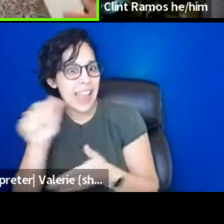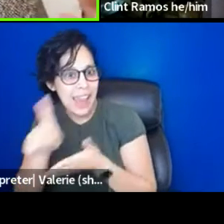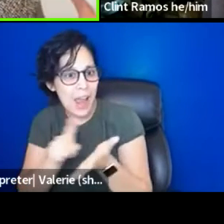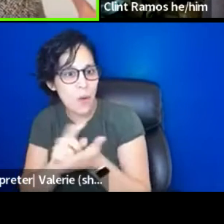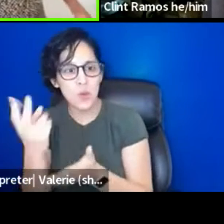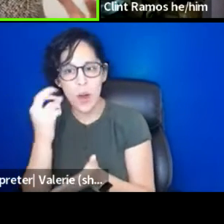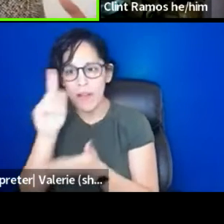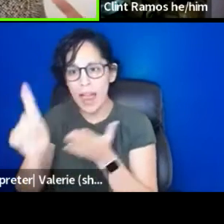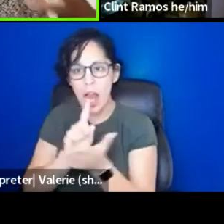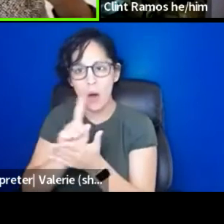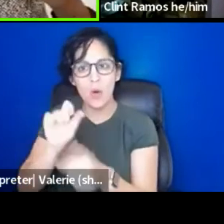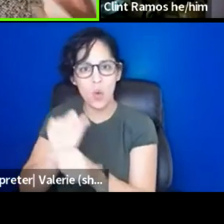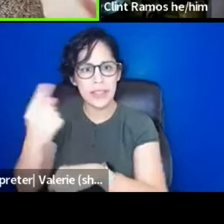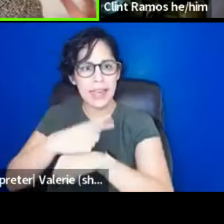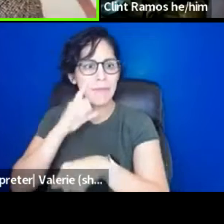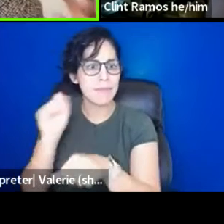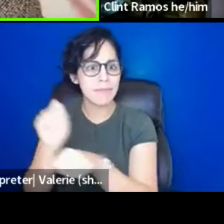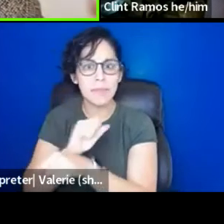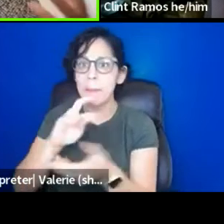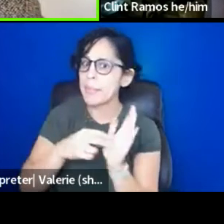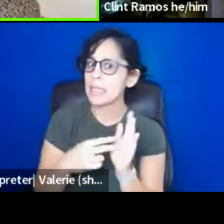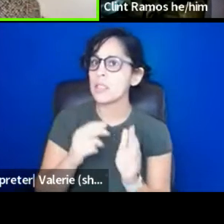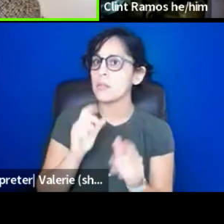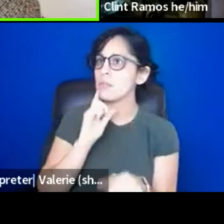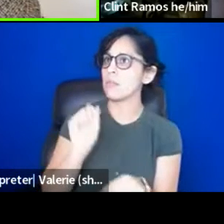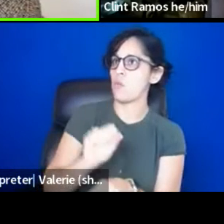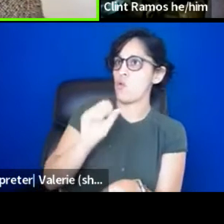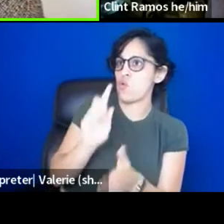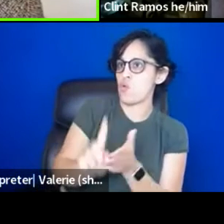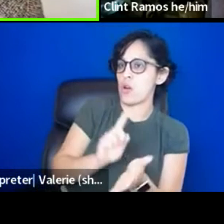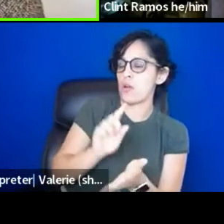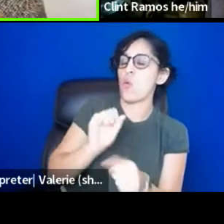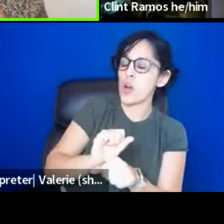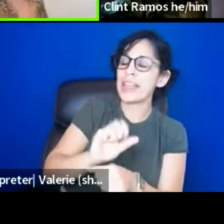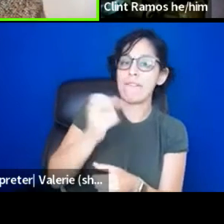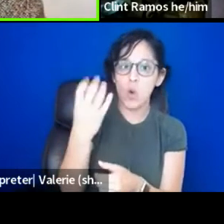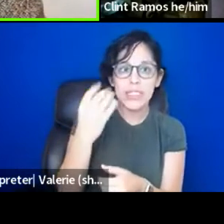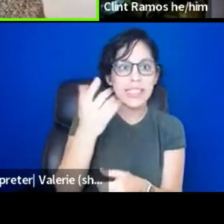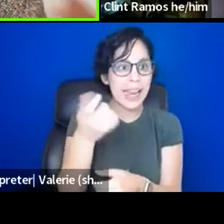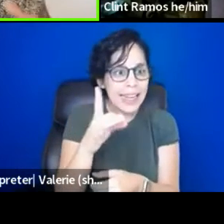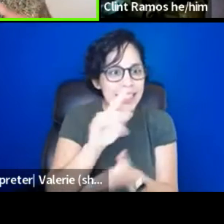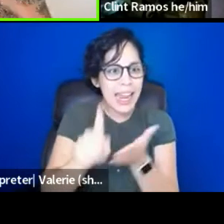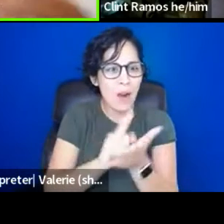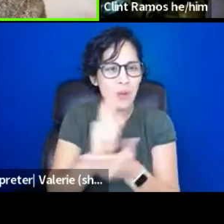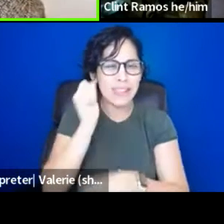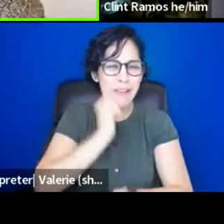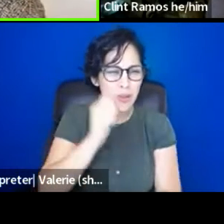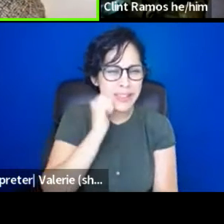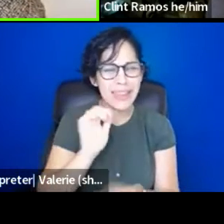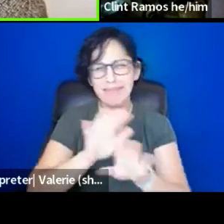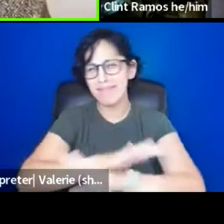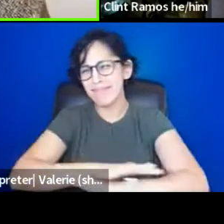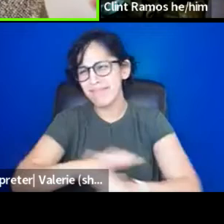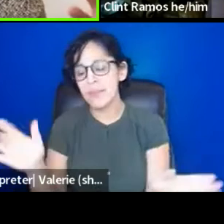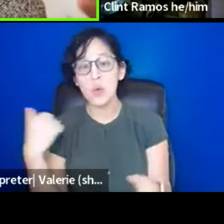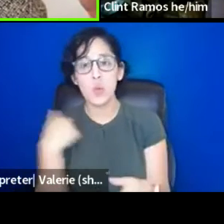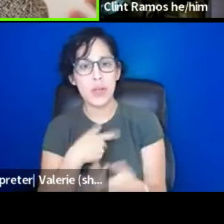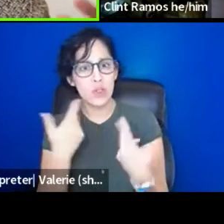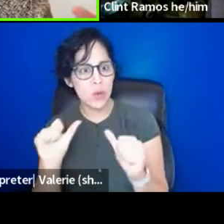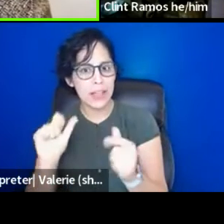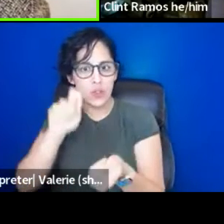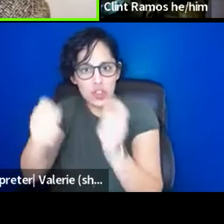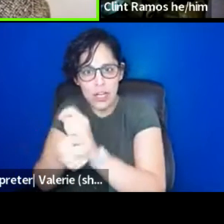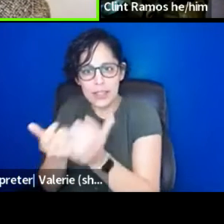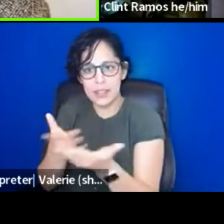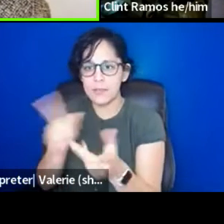people who, for whom they are working 18 hours a day. We are trying to do work that illuminates humanity, that hopefully